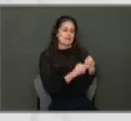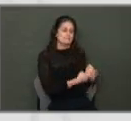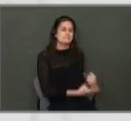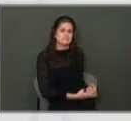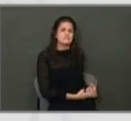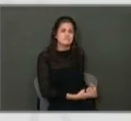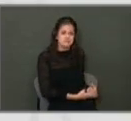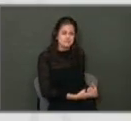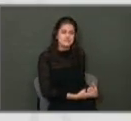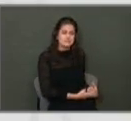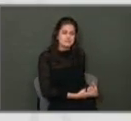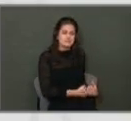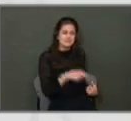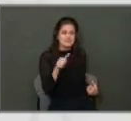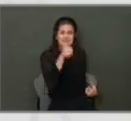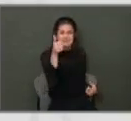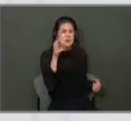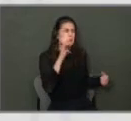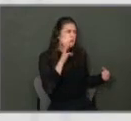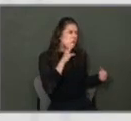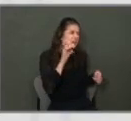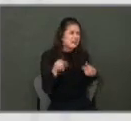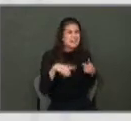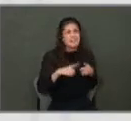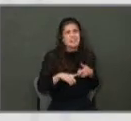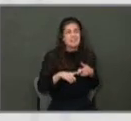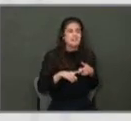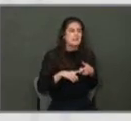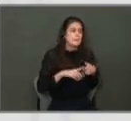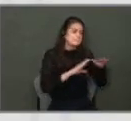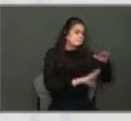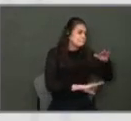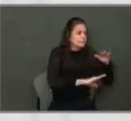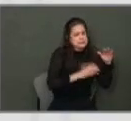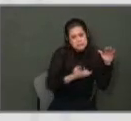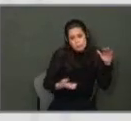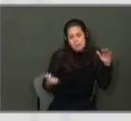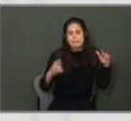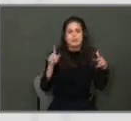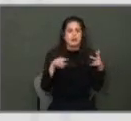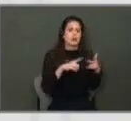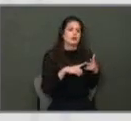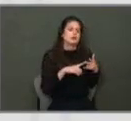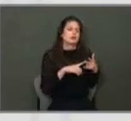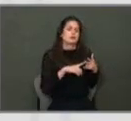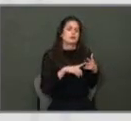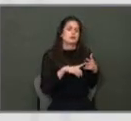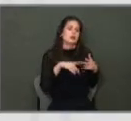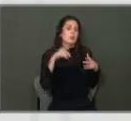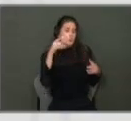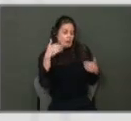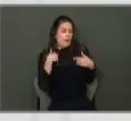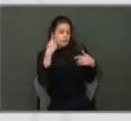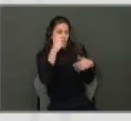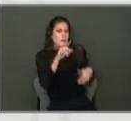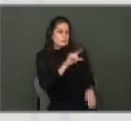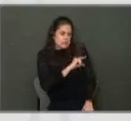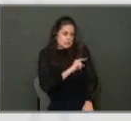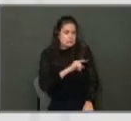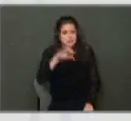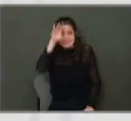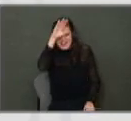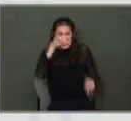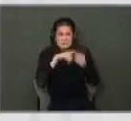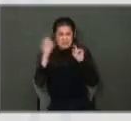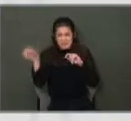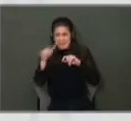any really supply of things like water, basic supplies. We obviously have that for police and fire. But for